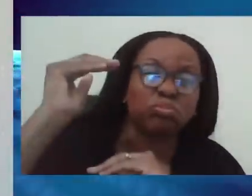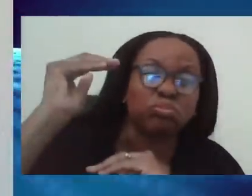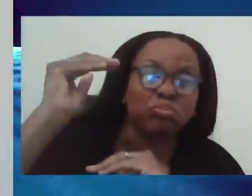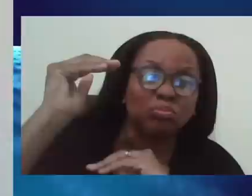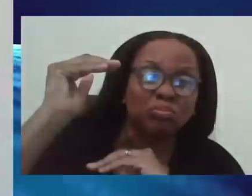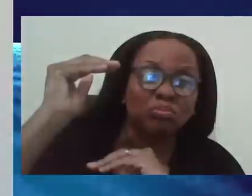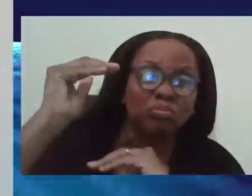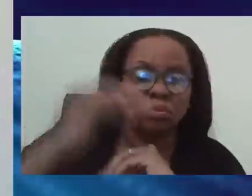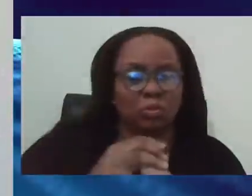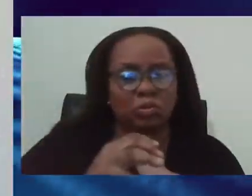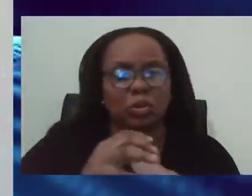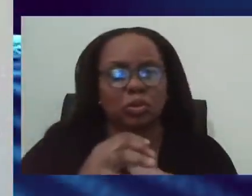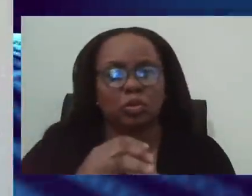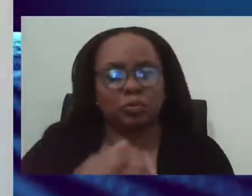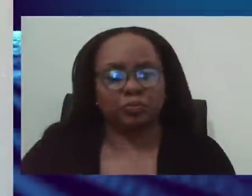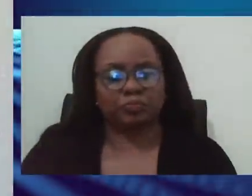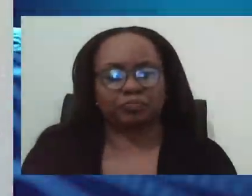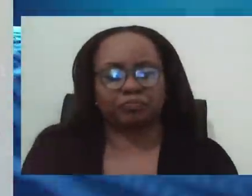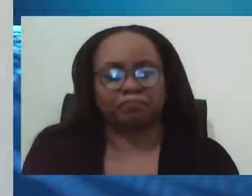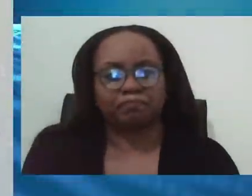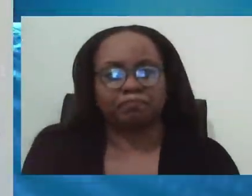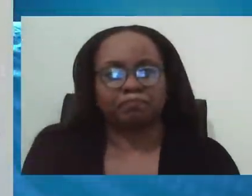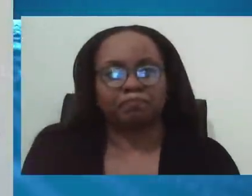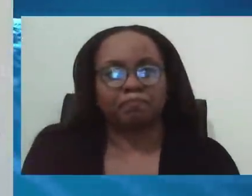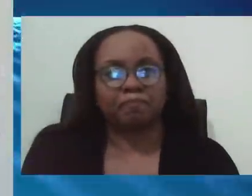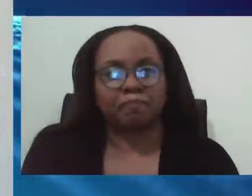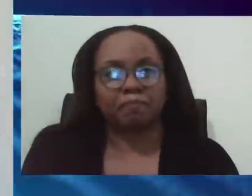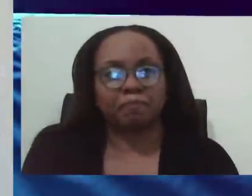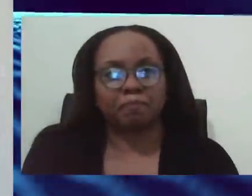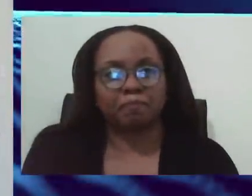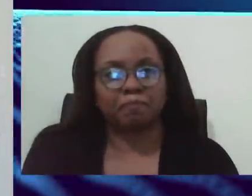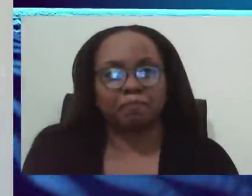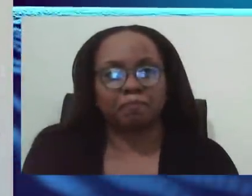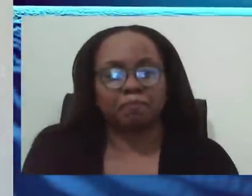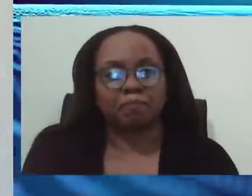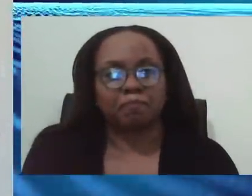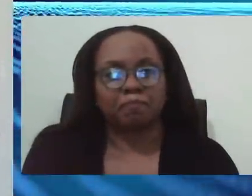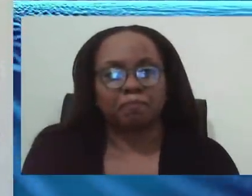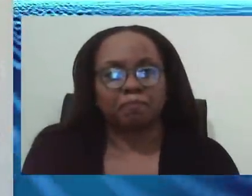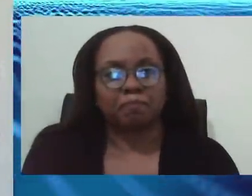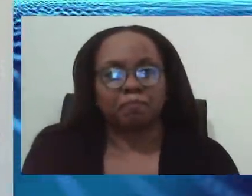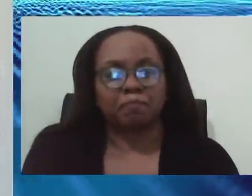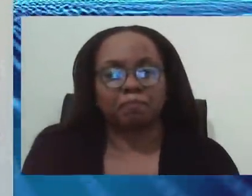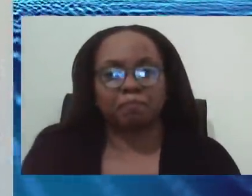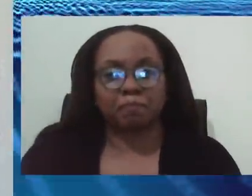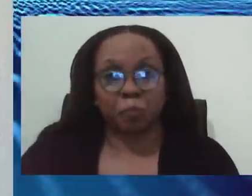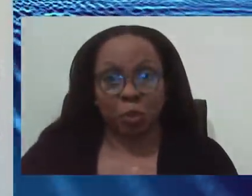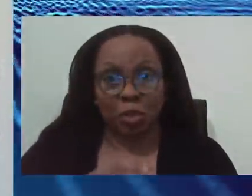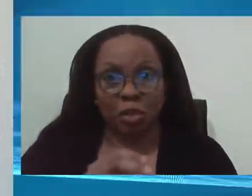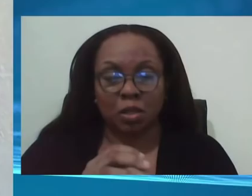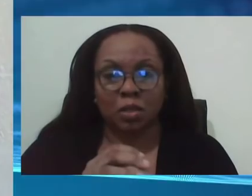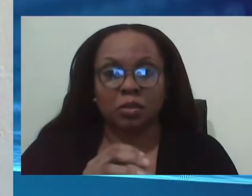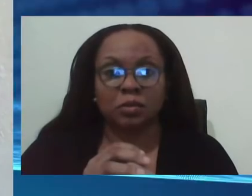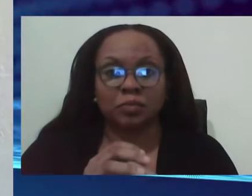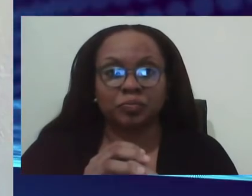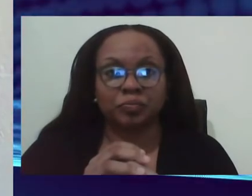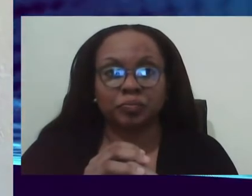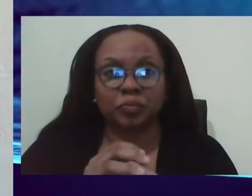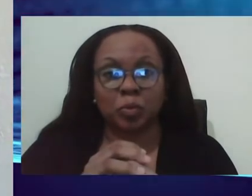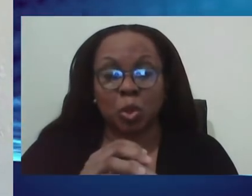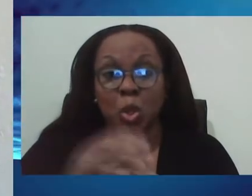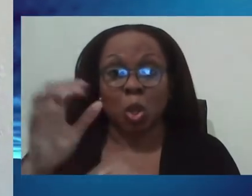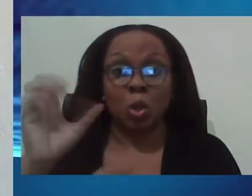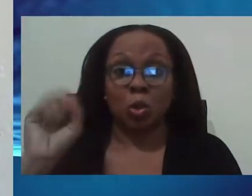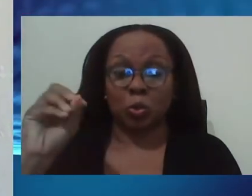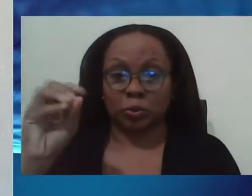tend to be underestimates of what is happening. So, yes, we